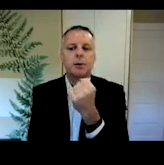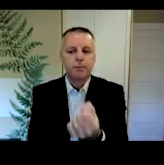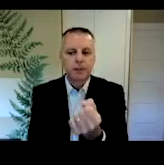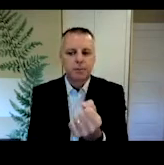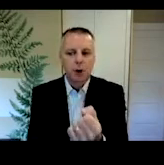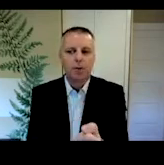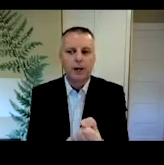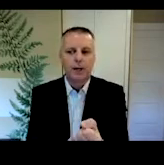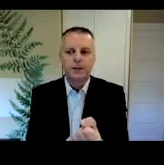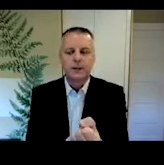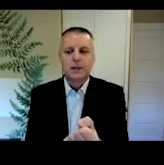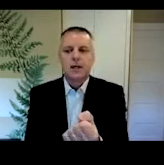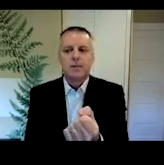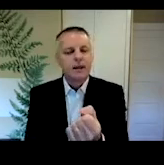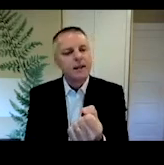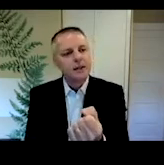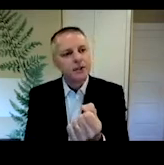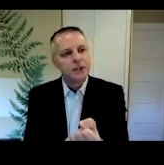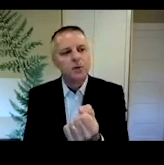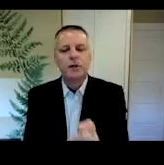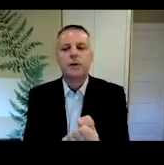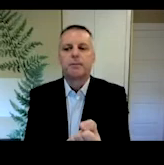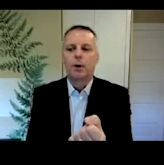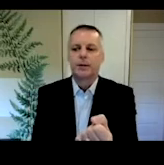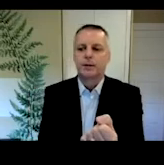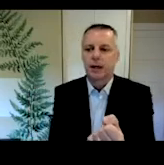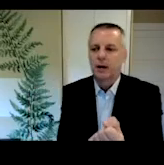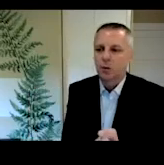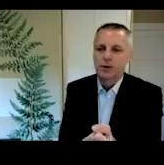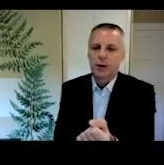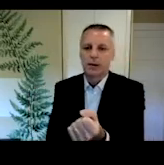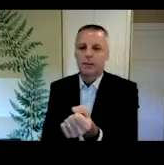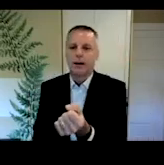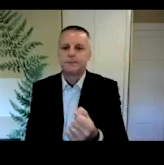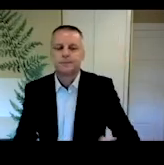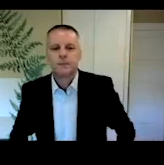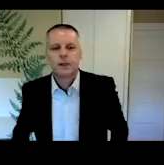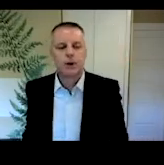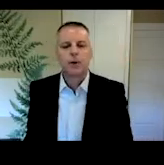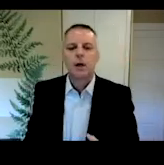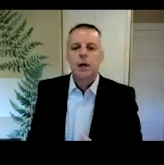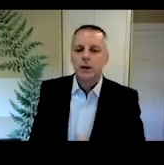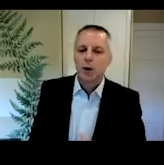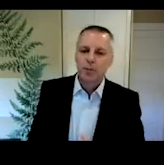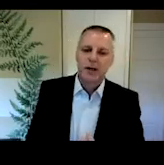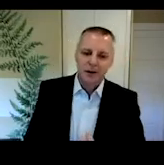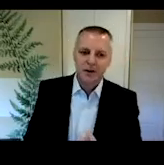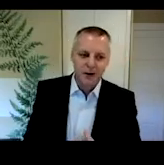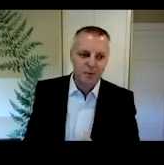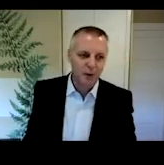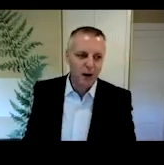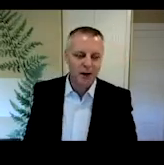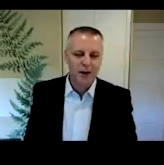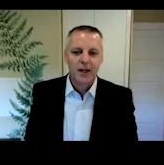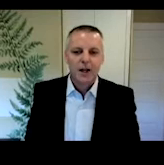with some, some no brainers, but I think they're still really important. Okay. And worth talking about. So no brainer